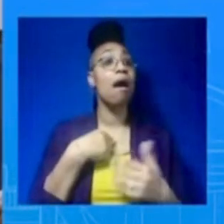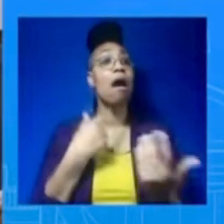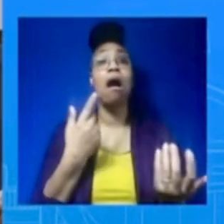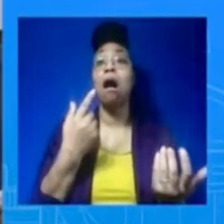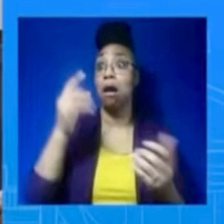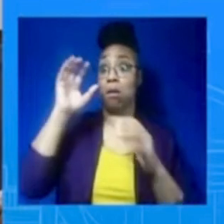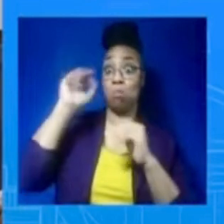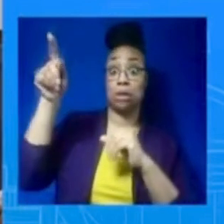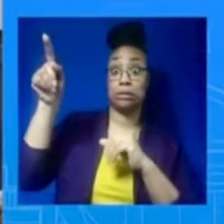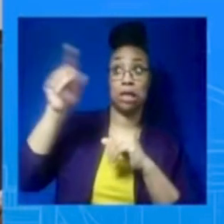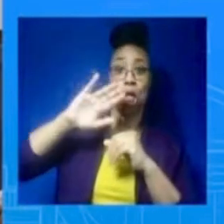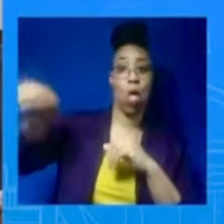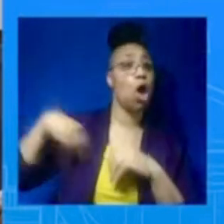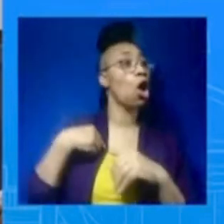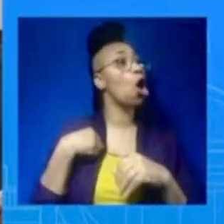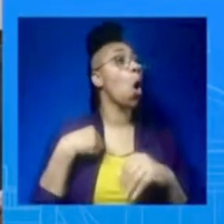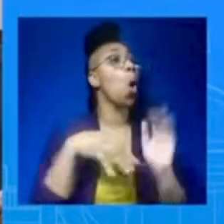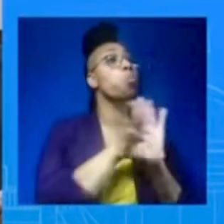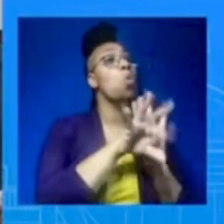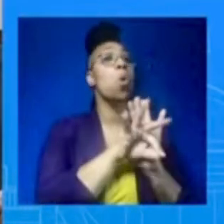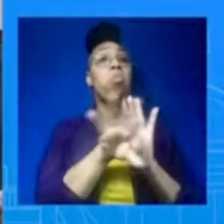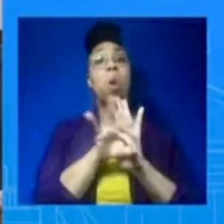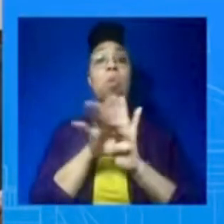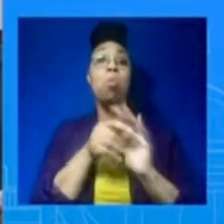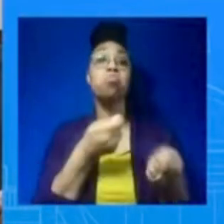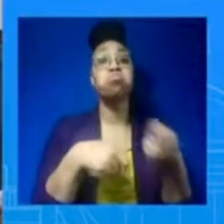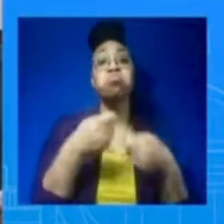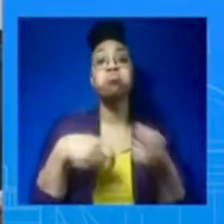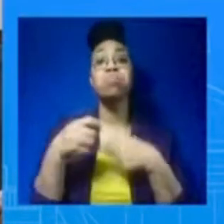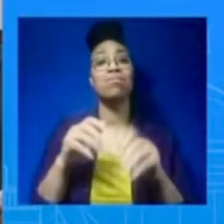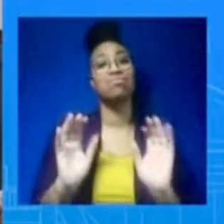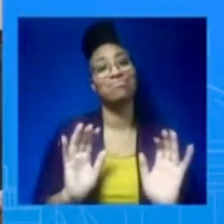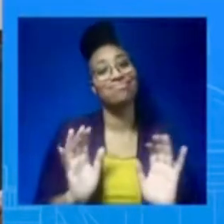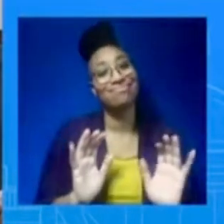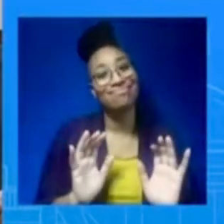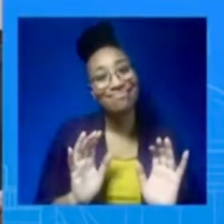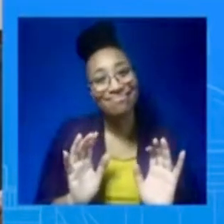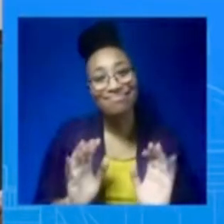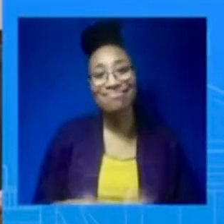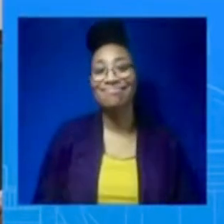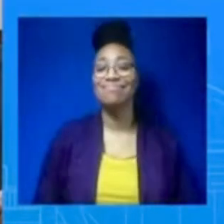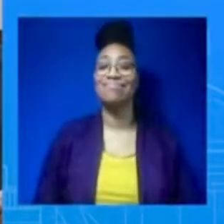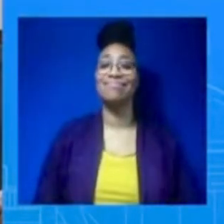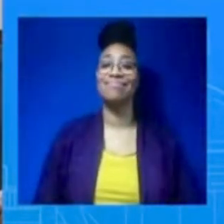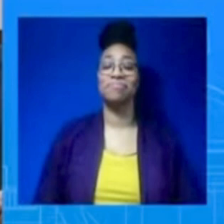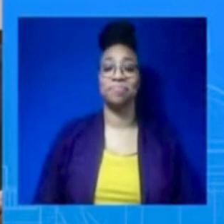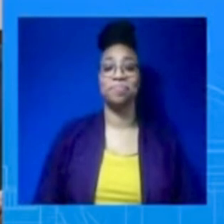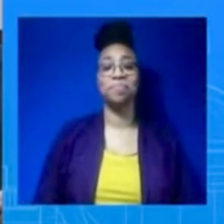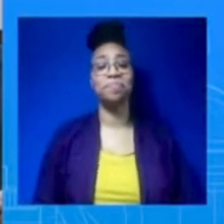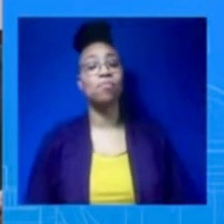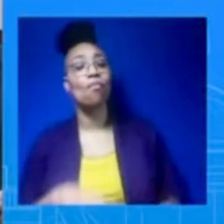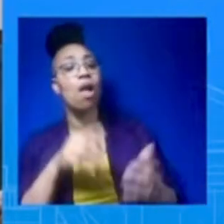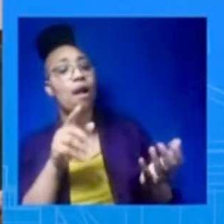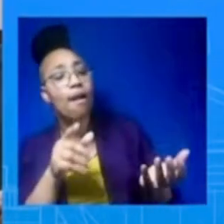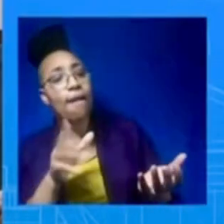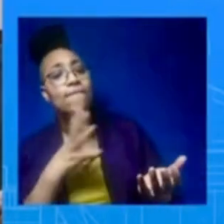up with John Kirby earlier, when you said that neither you or he have hit your prime